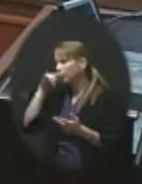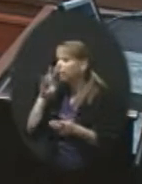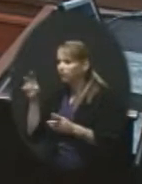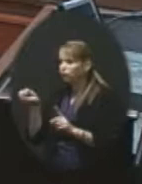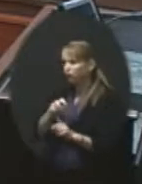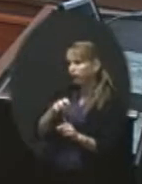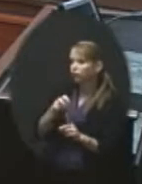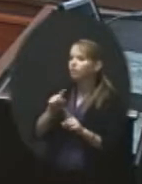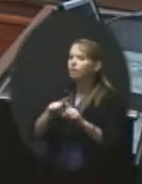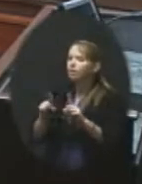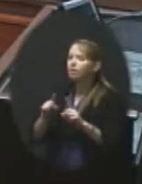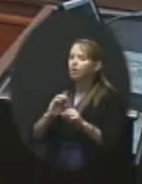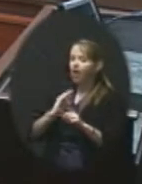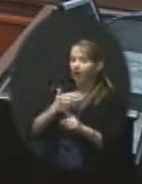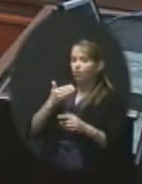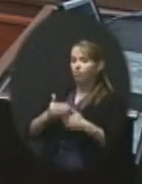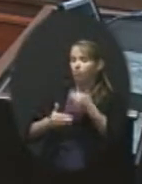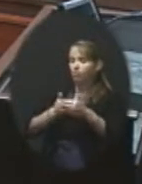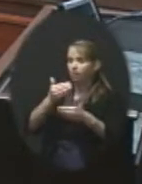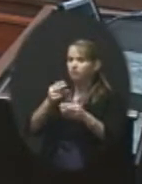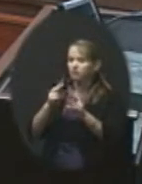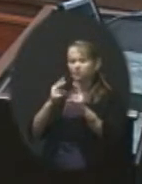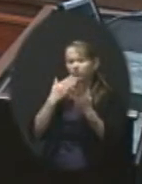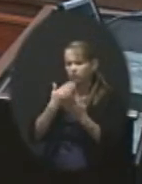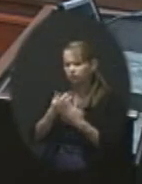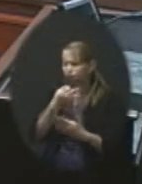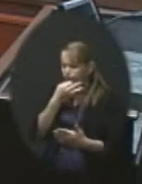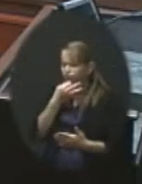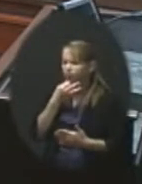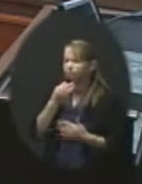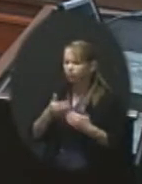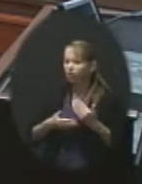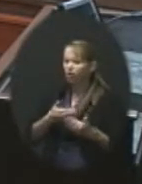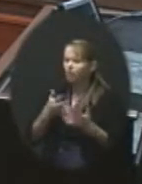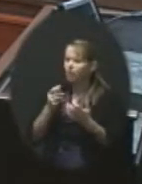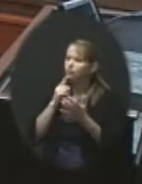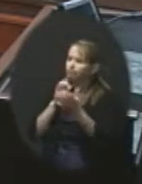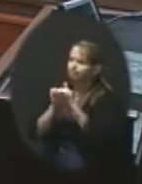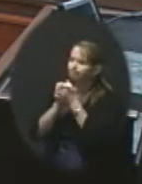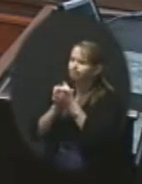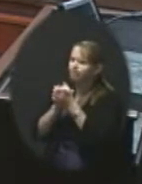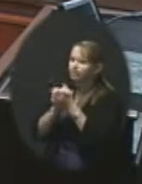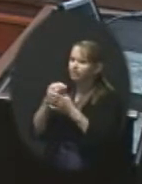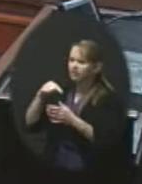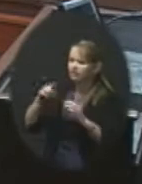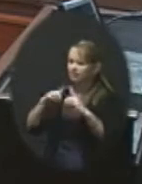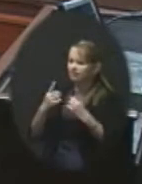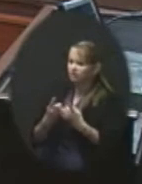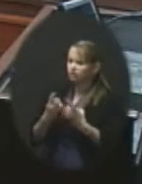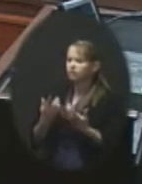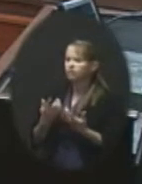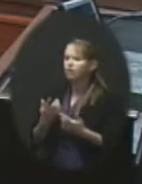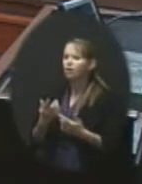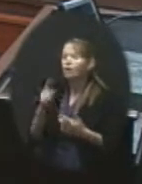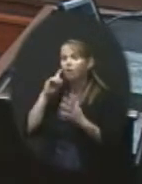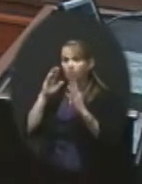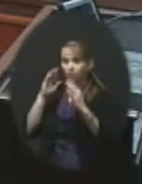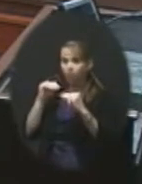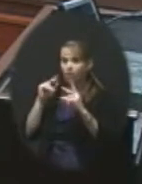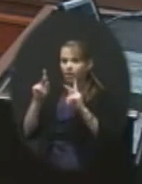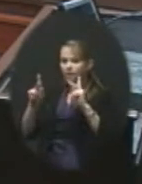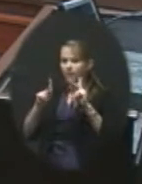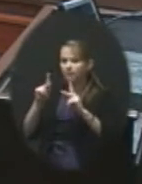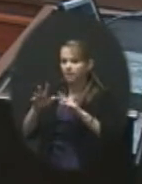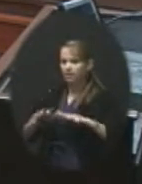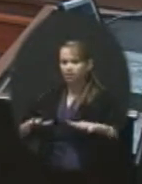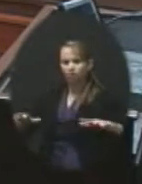But the process we go through is very good and I guess I just want to commend our district night. I want to I hope the people in our